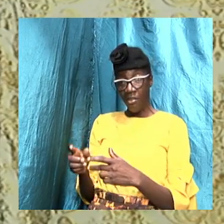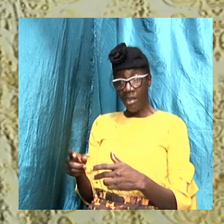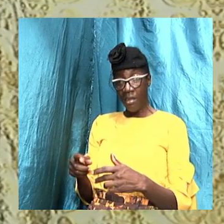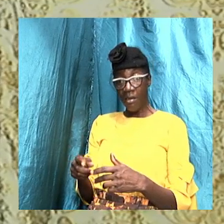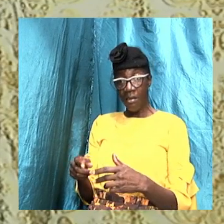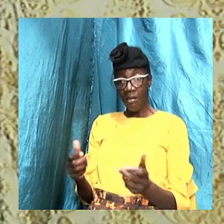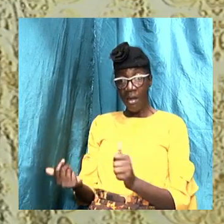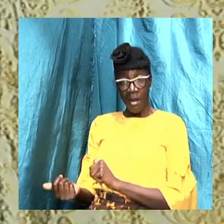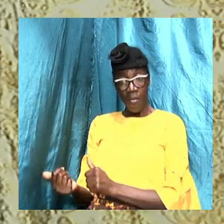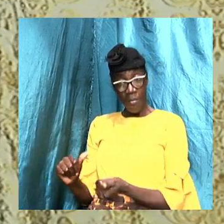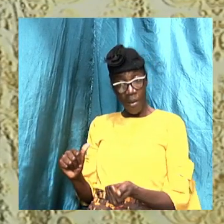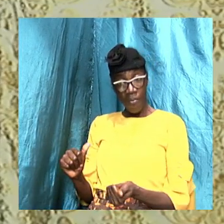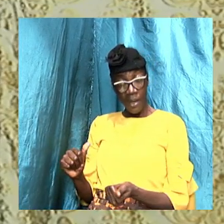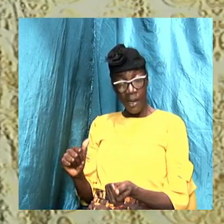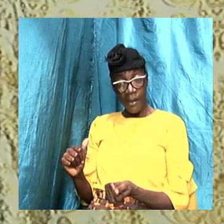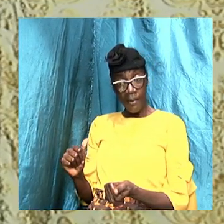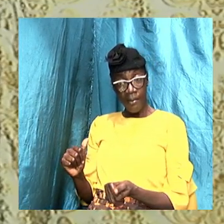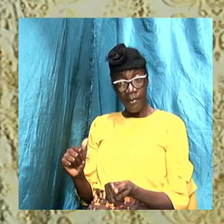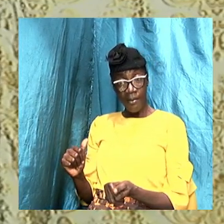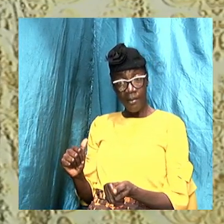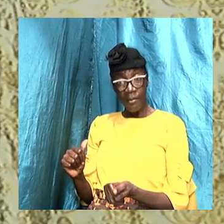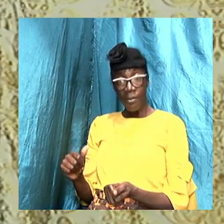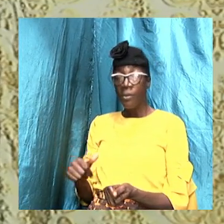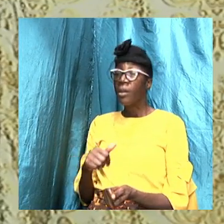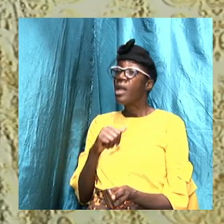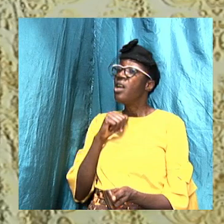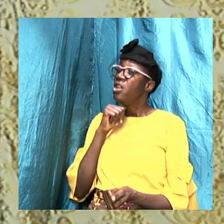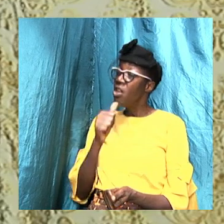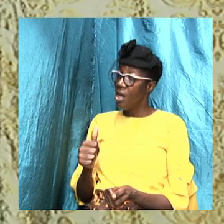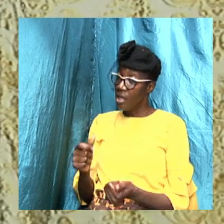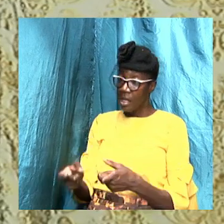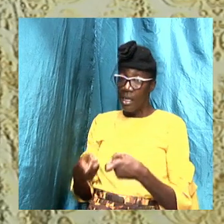baptized. He was not a sinner.